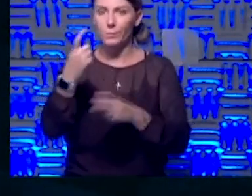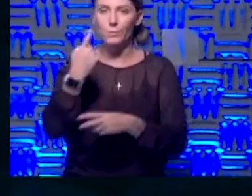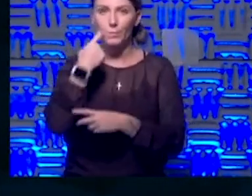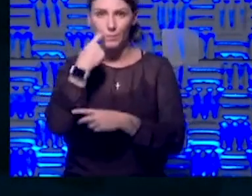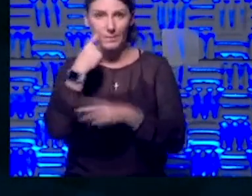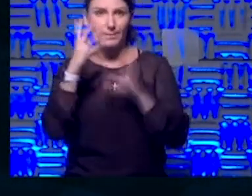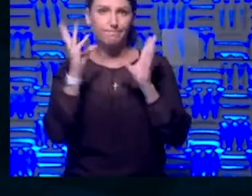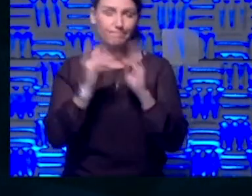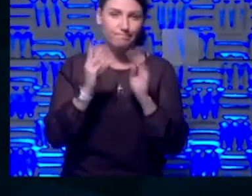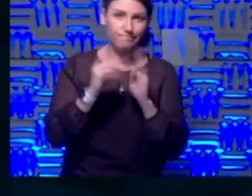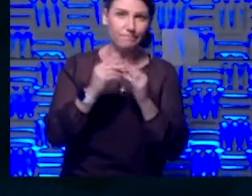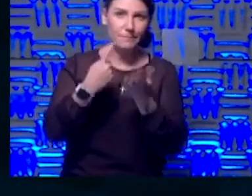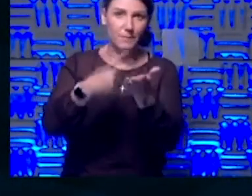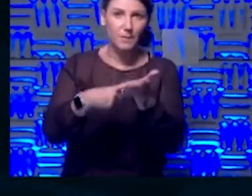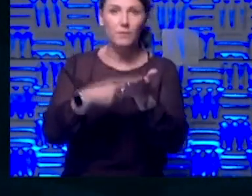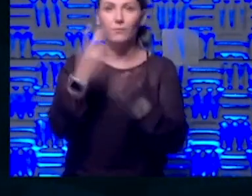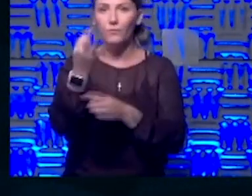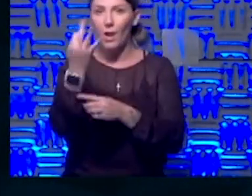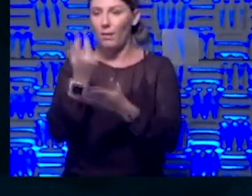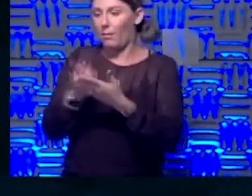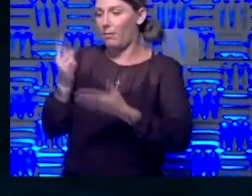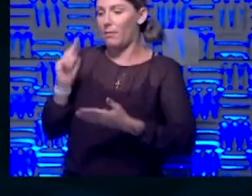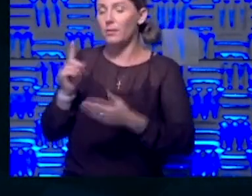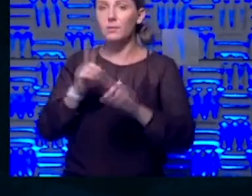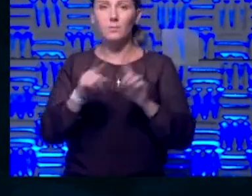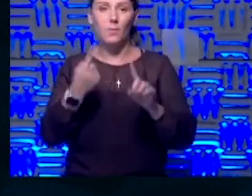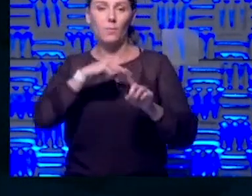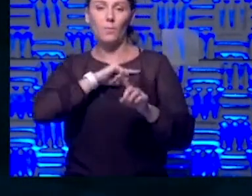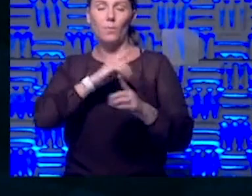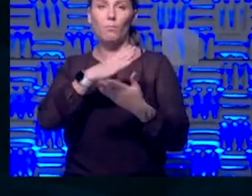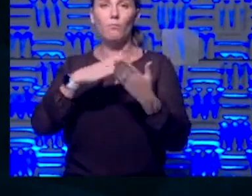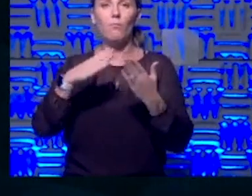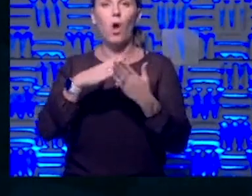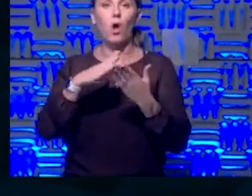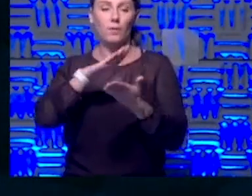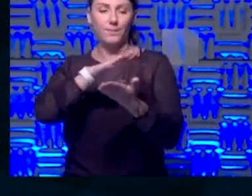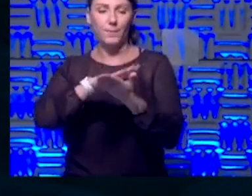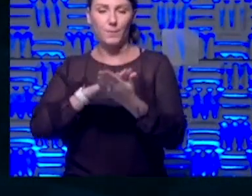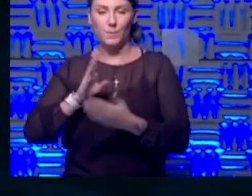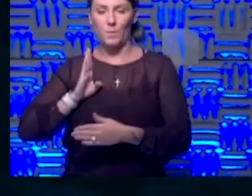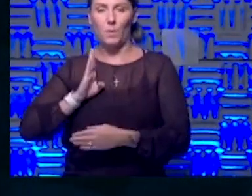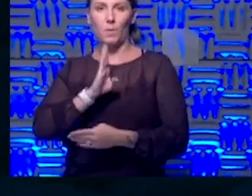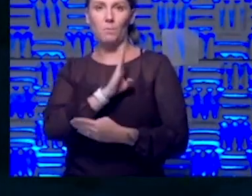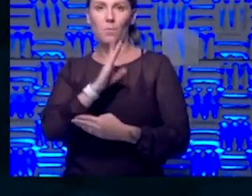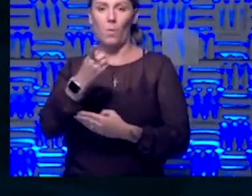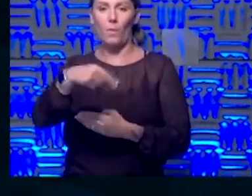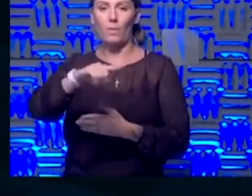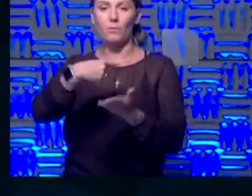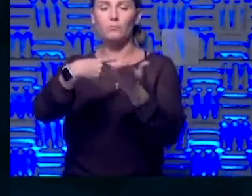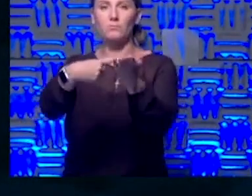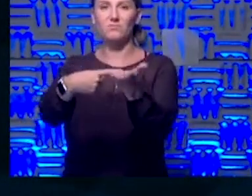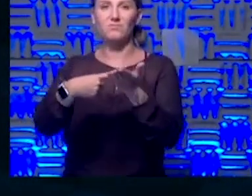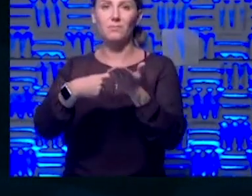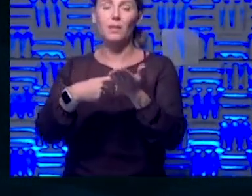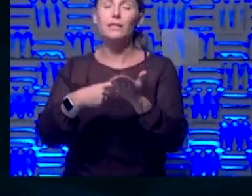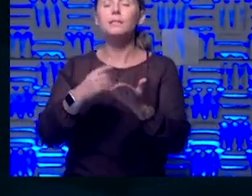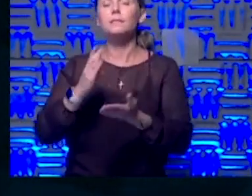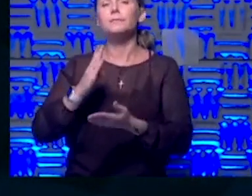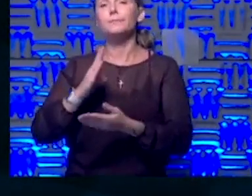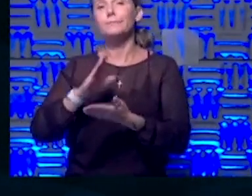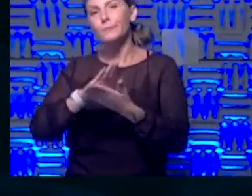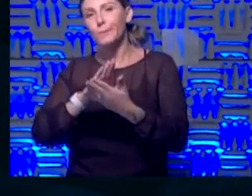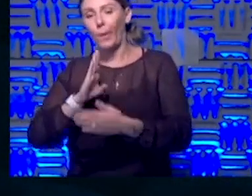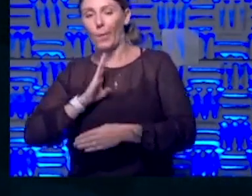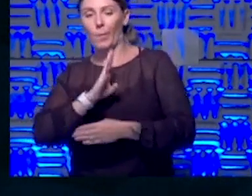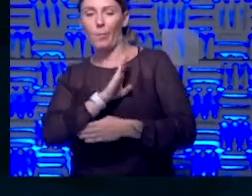discussing that all the time. We were part of the school board decisions. Obviously, it's a school board by school board at the local